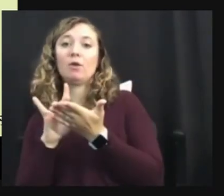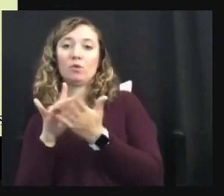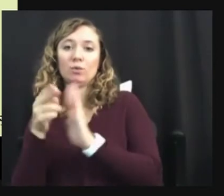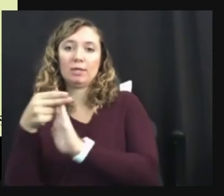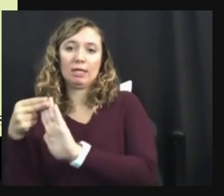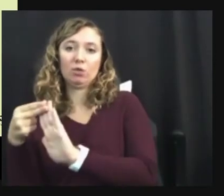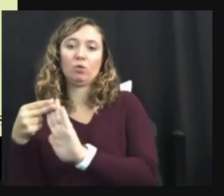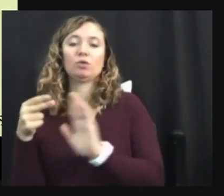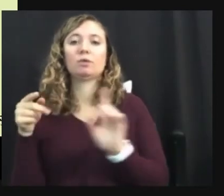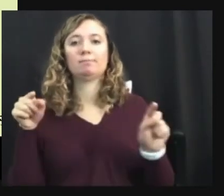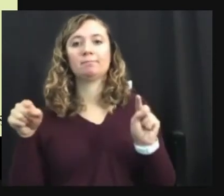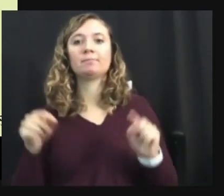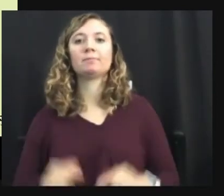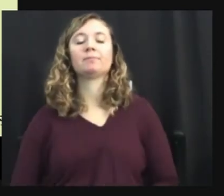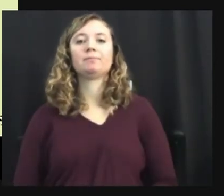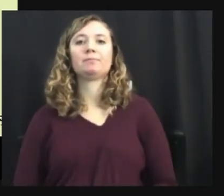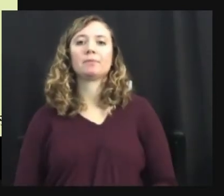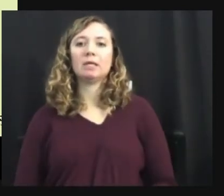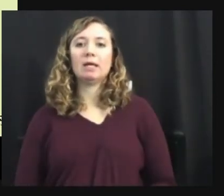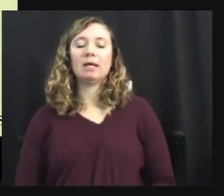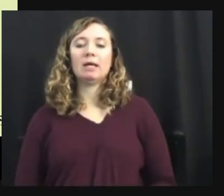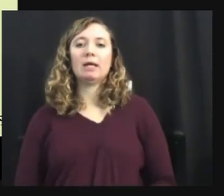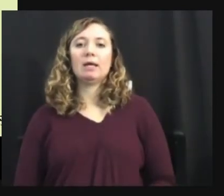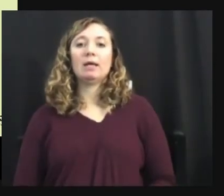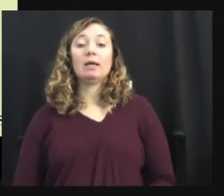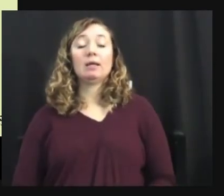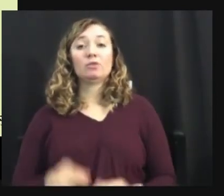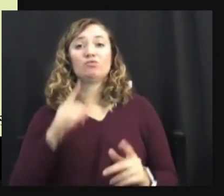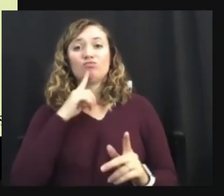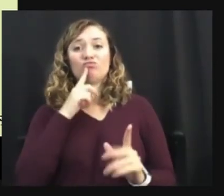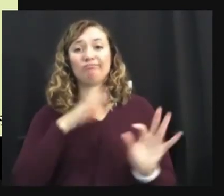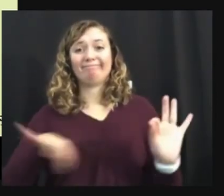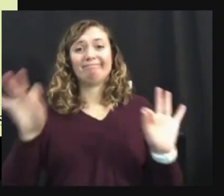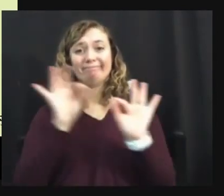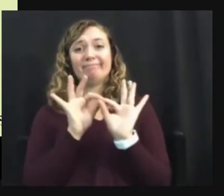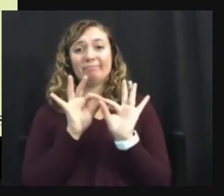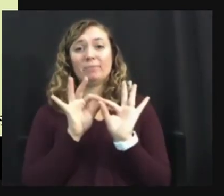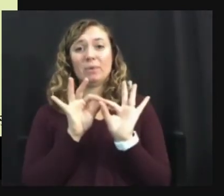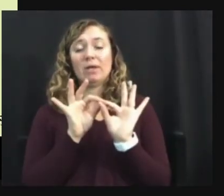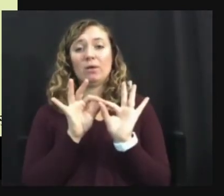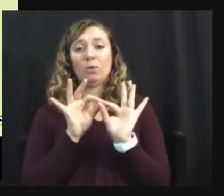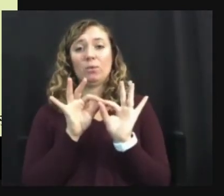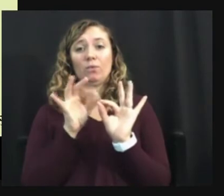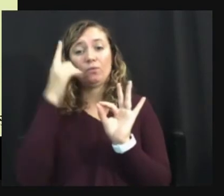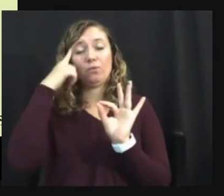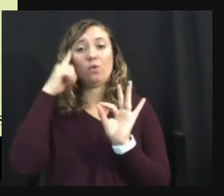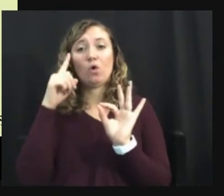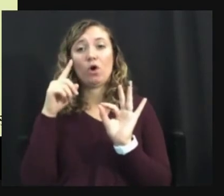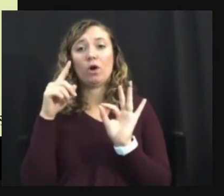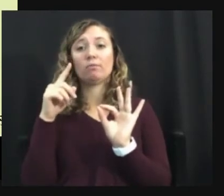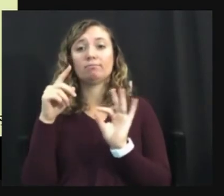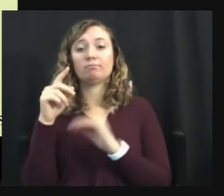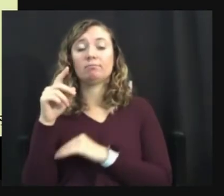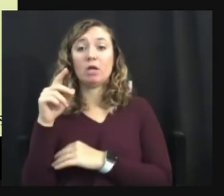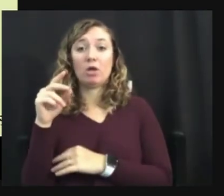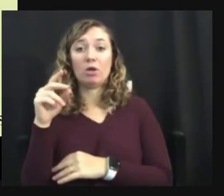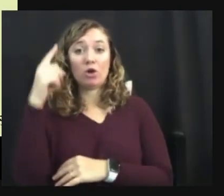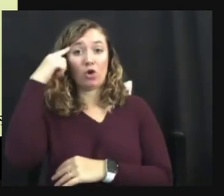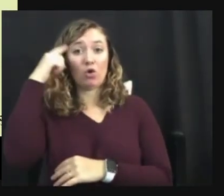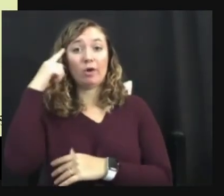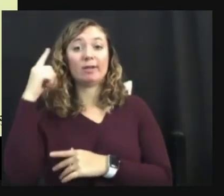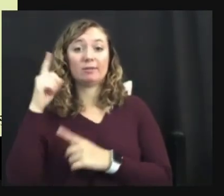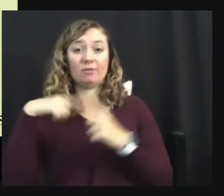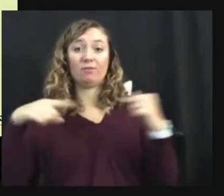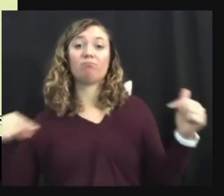This is another really important thing that's based in the neurodiversity paradigm. Self-identification is valid.